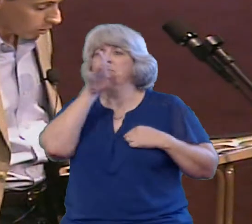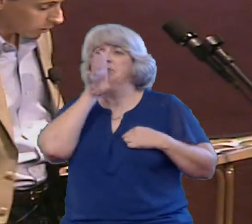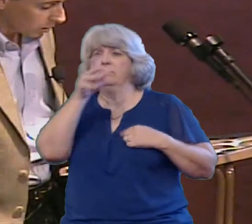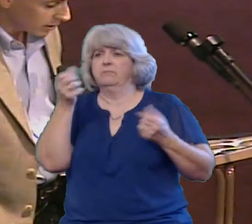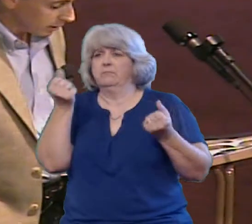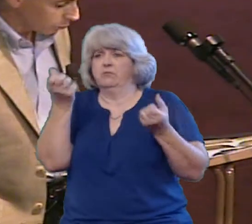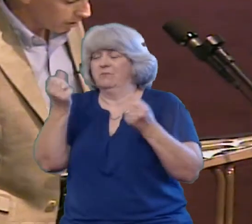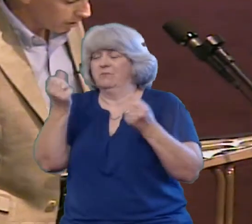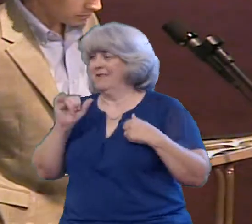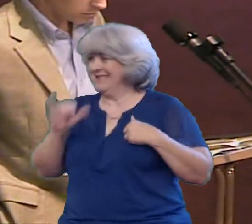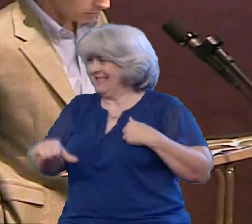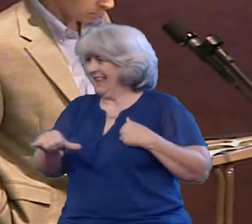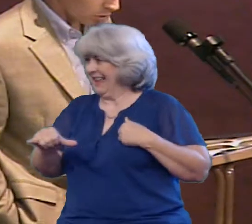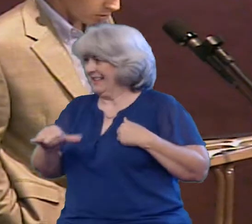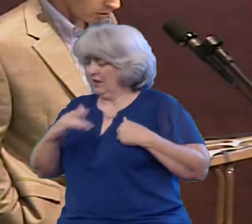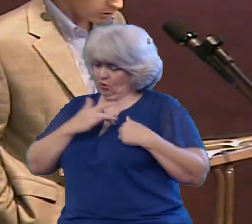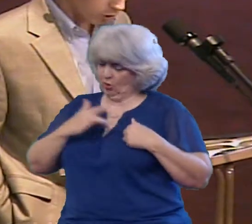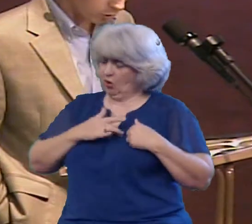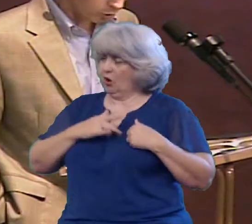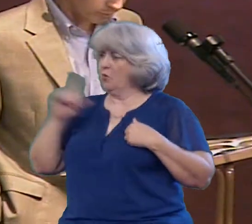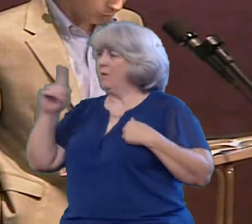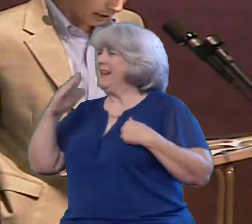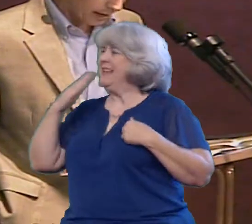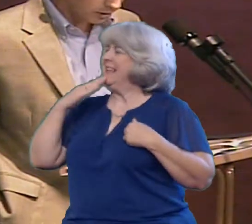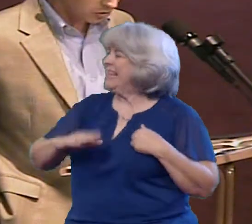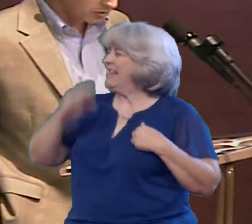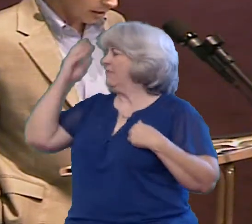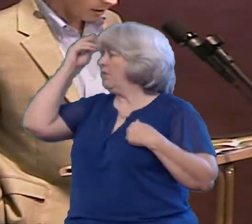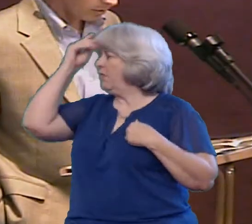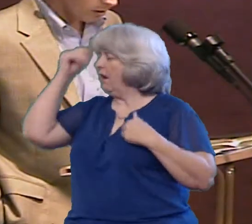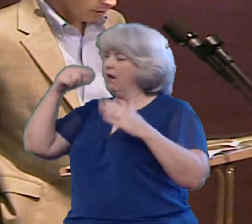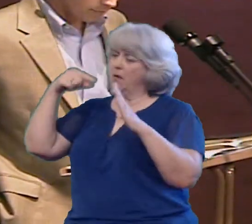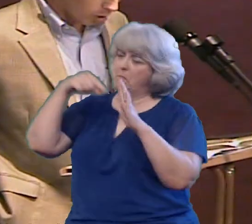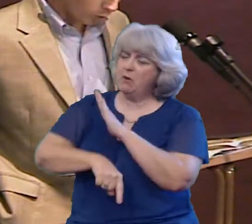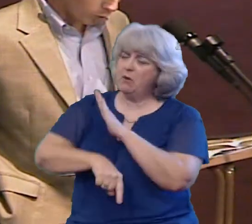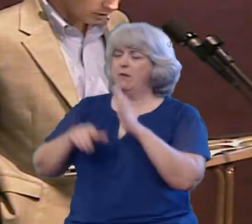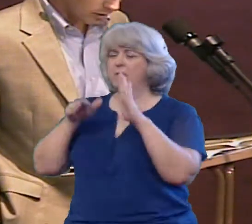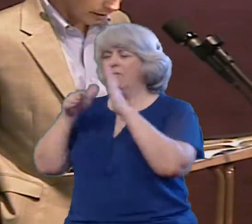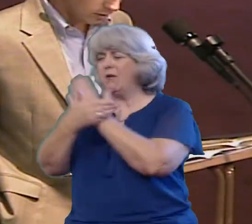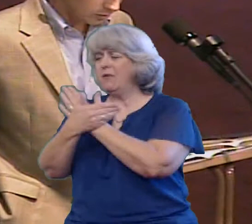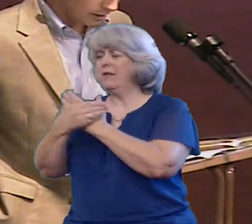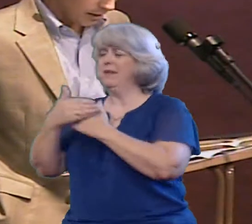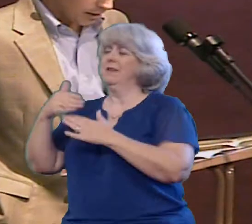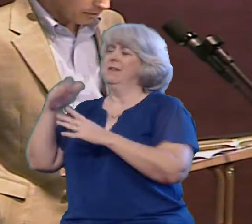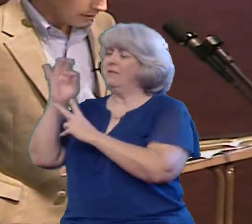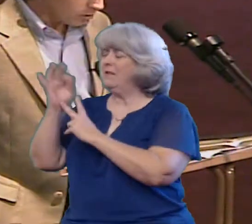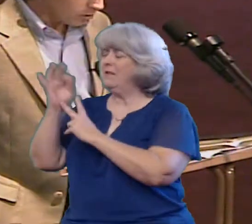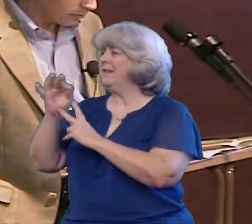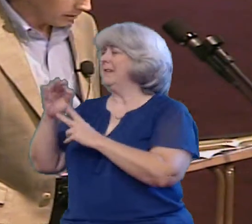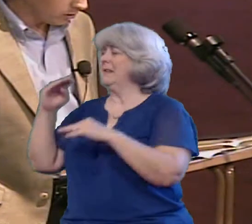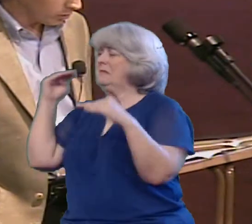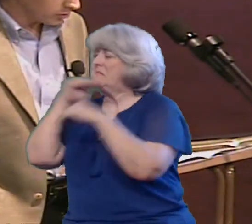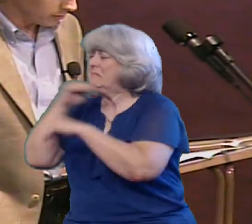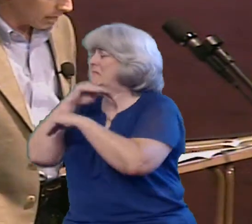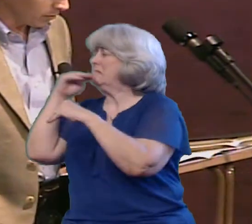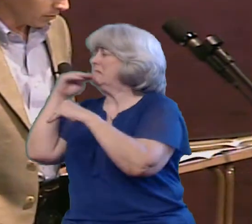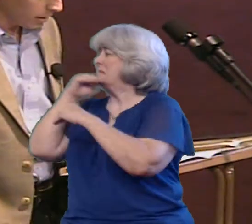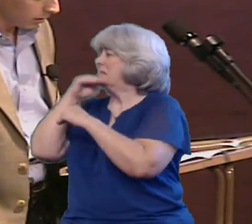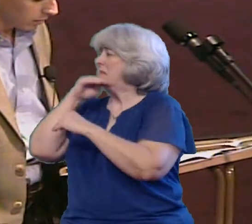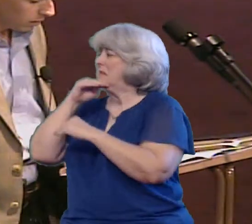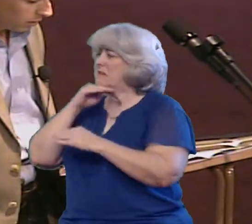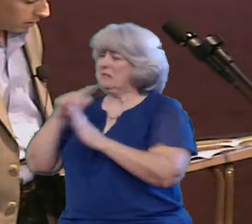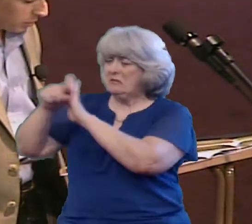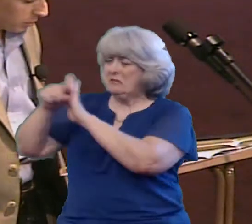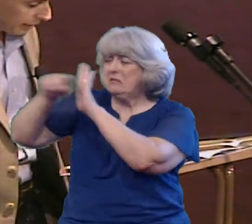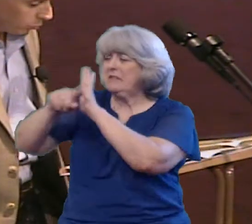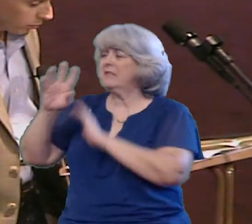of the heart comes evil thoughts Murders, adulteries, fornications, theft, false witness, slanders These are the things which defile the man